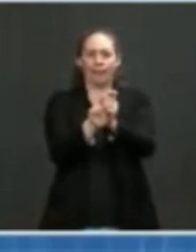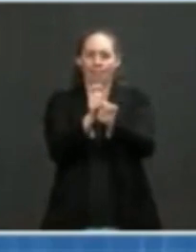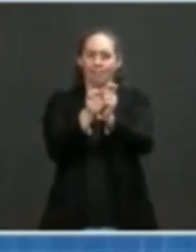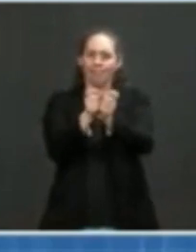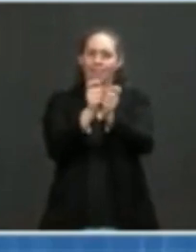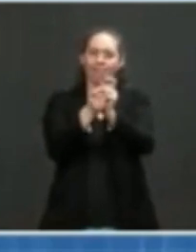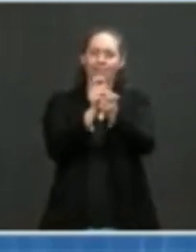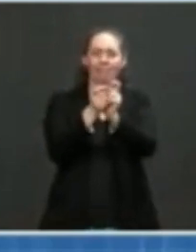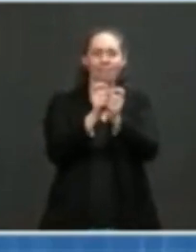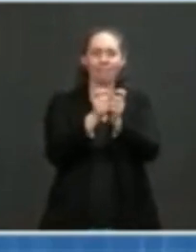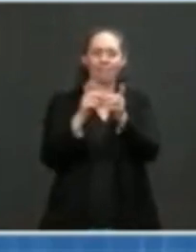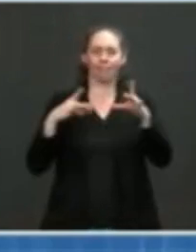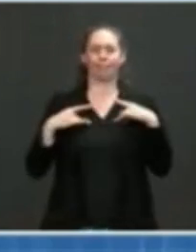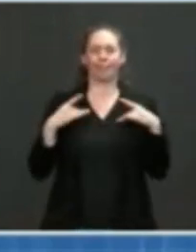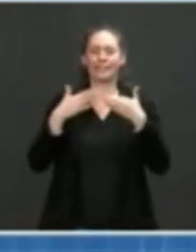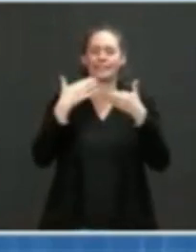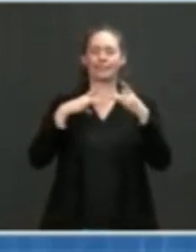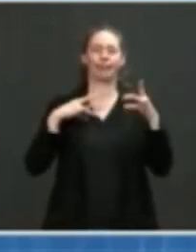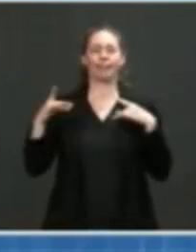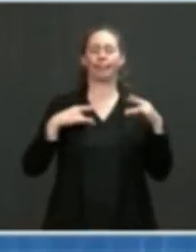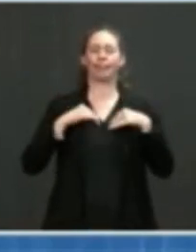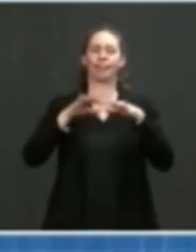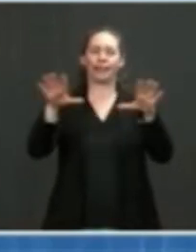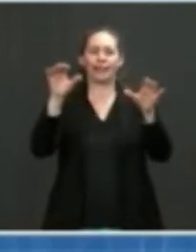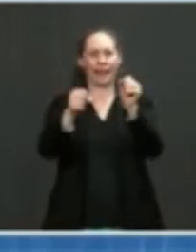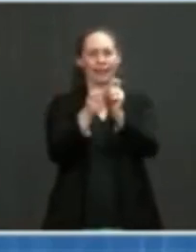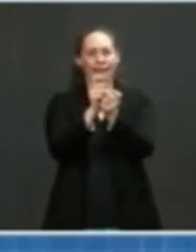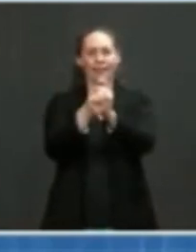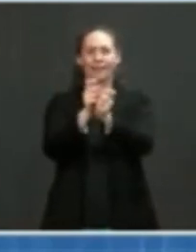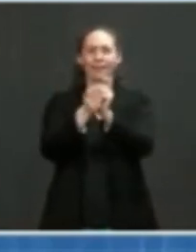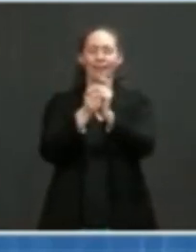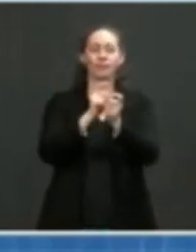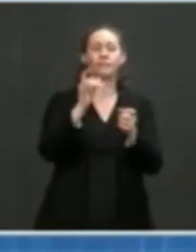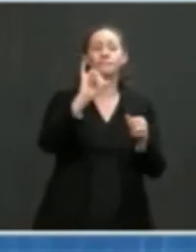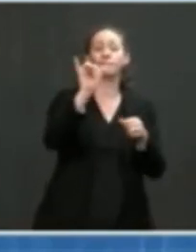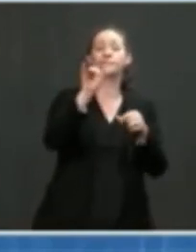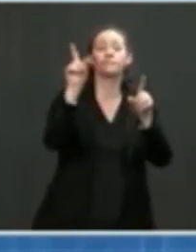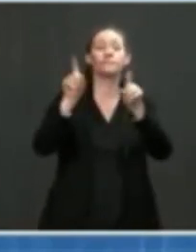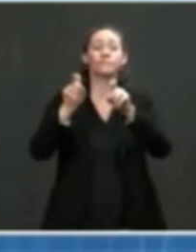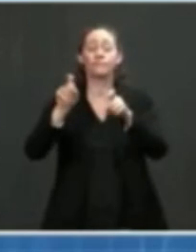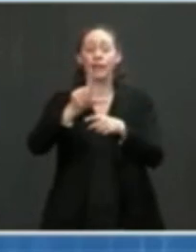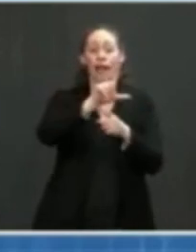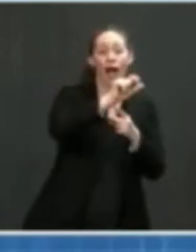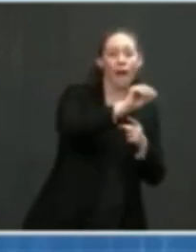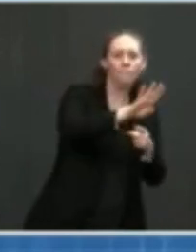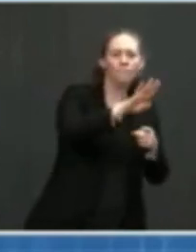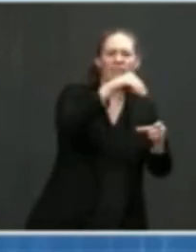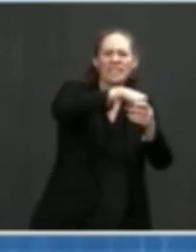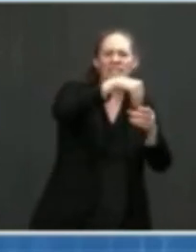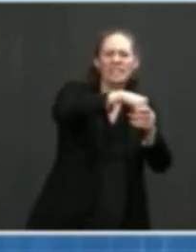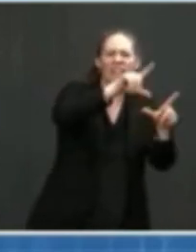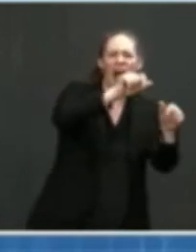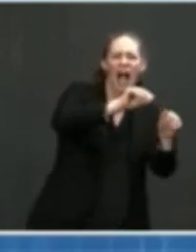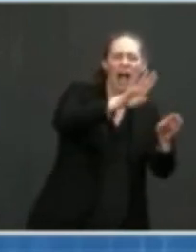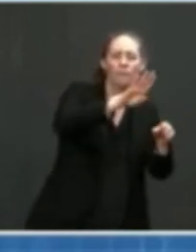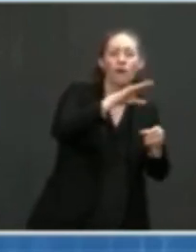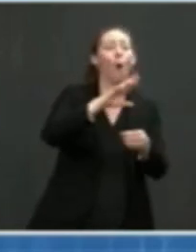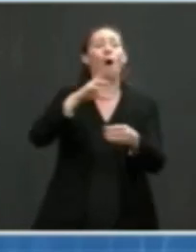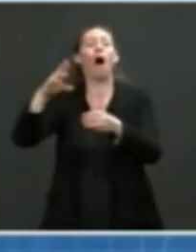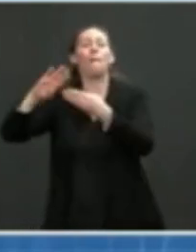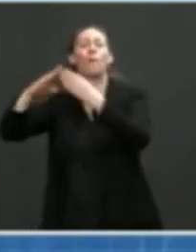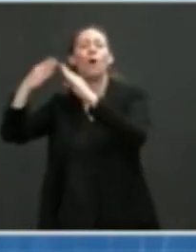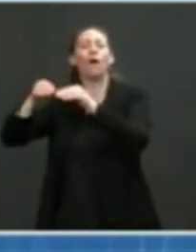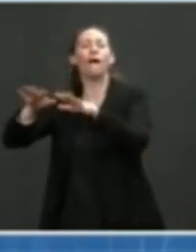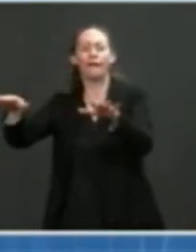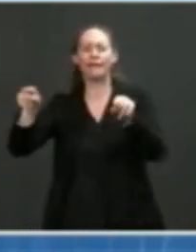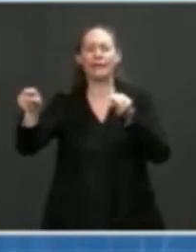You know, one of them is in the lab and one of them, which is the more likely, which most public health officials agree with, is that it